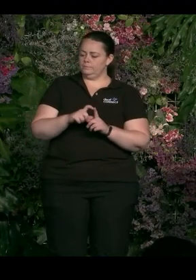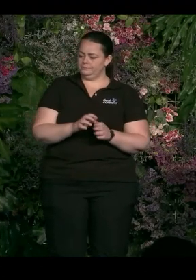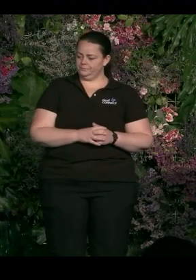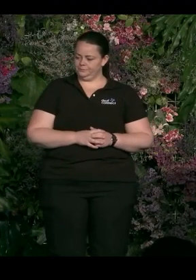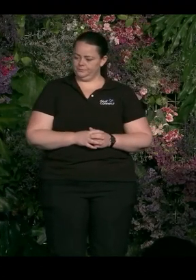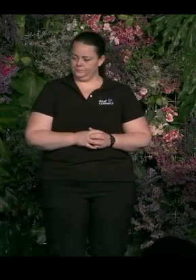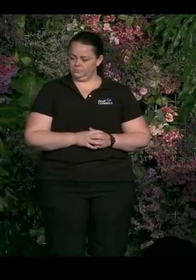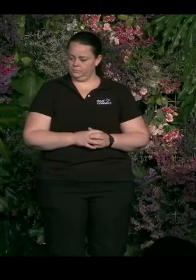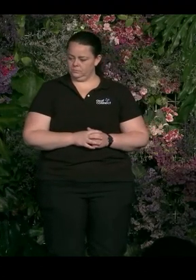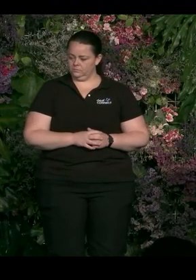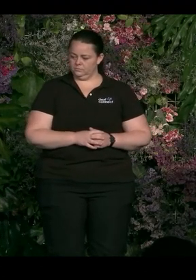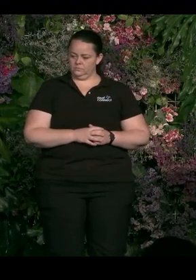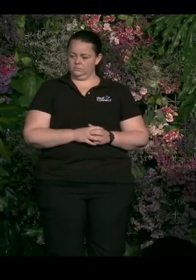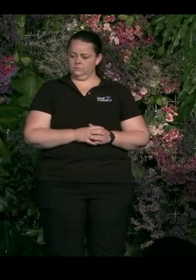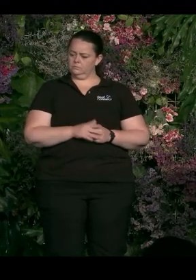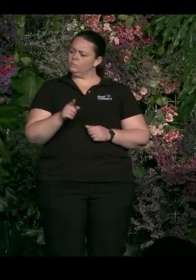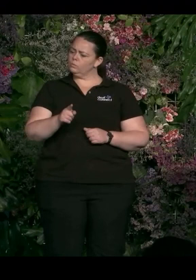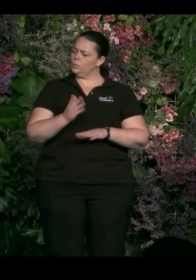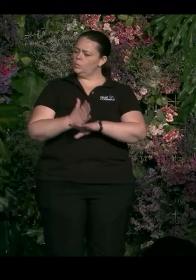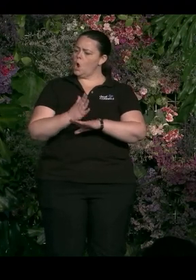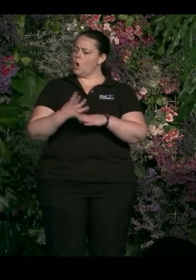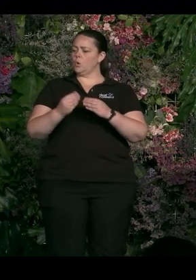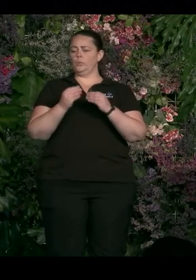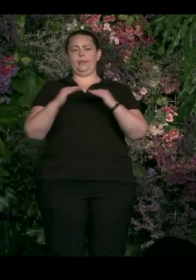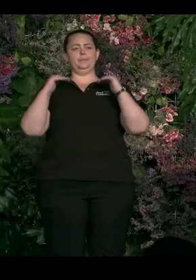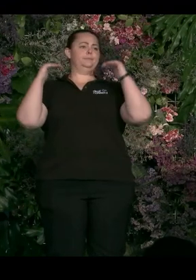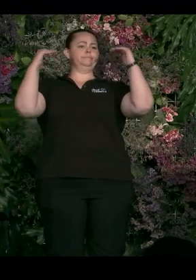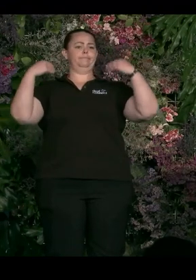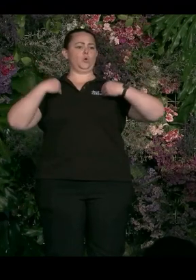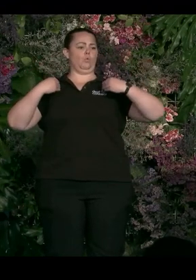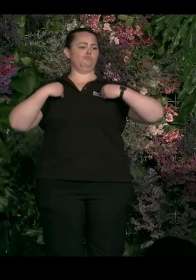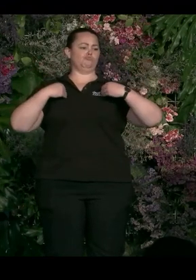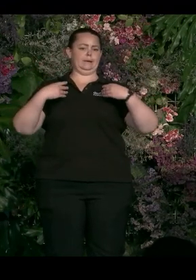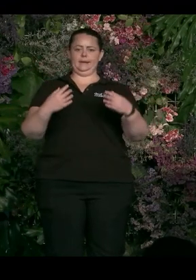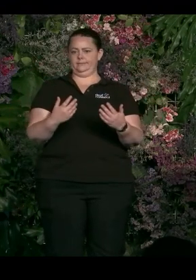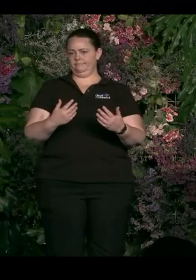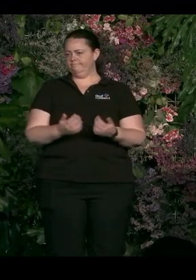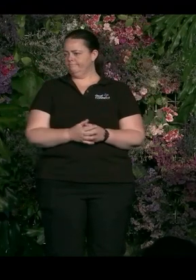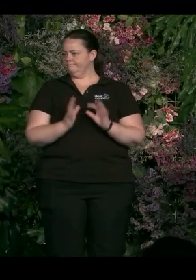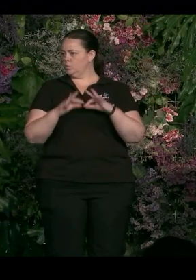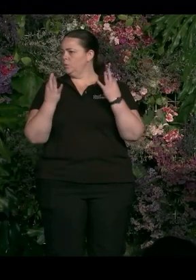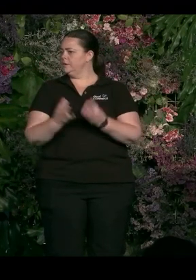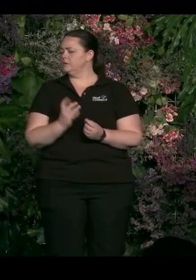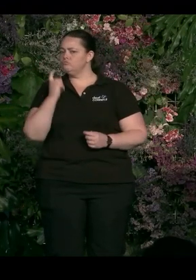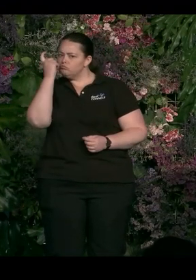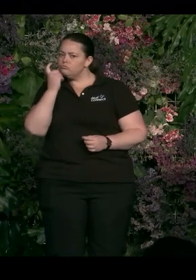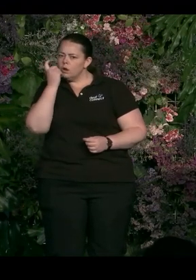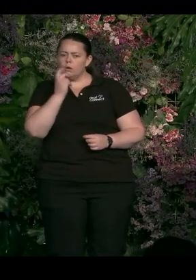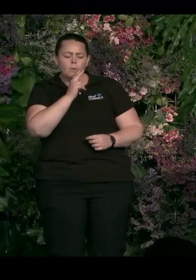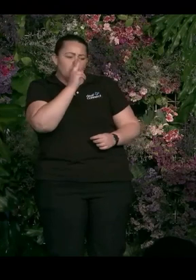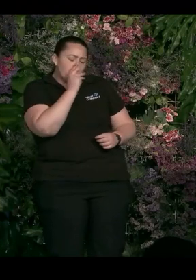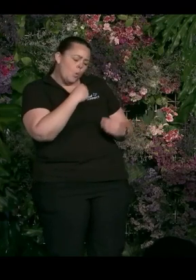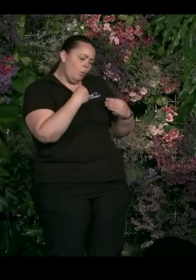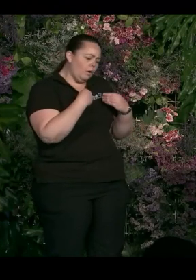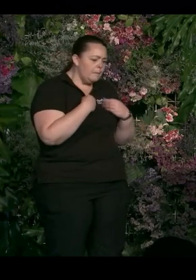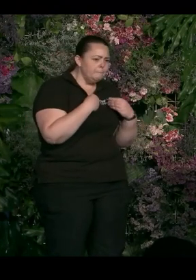obviously deal with a lot of the higher-end corporates. What would you say to, you know, the smaller SMEs